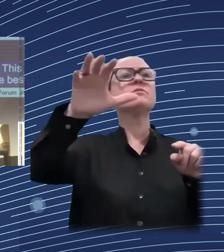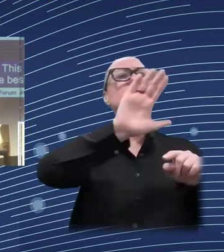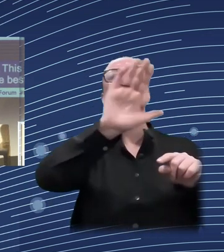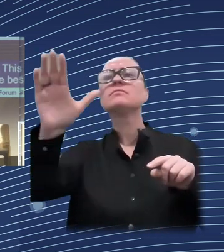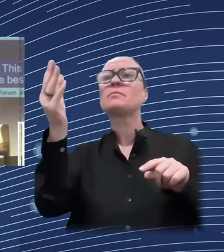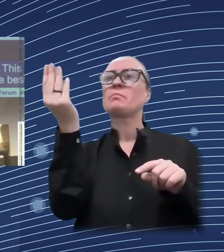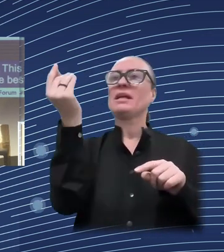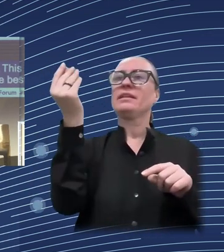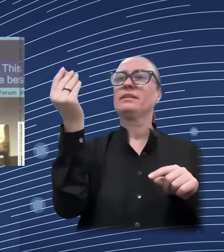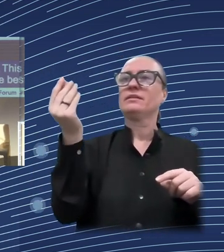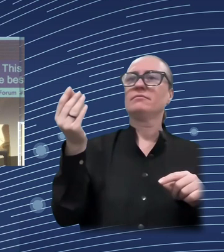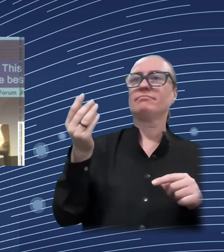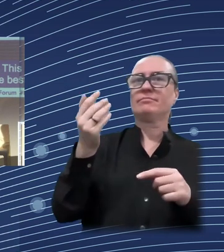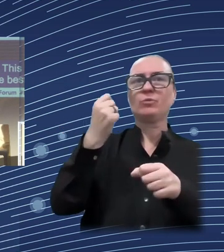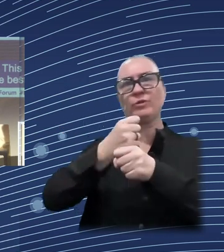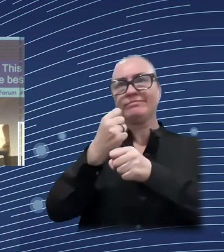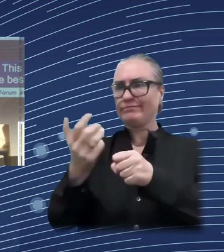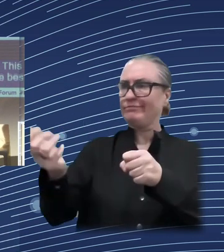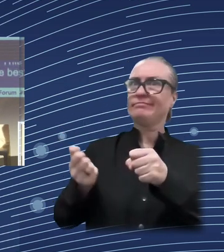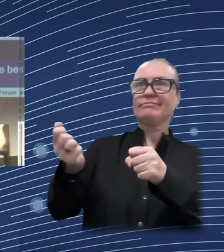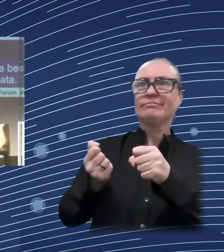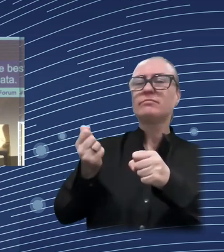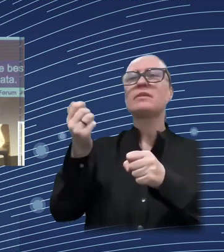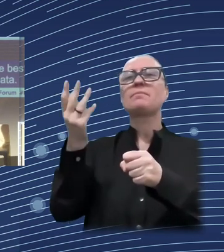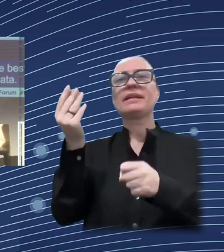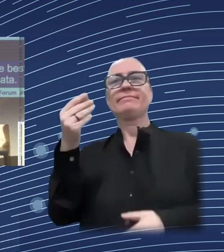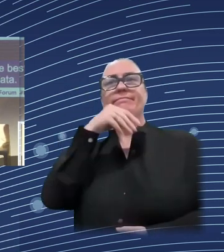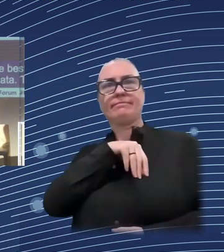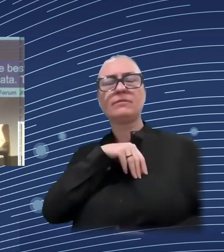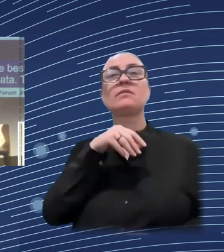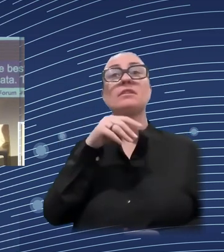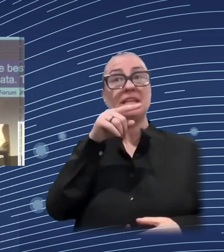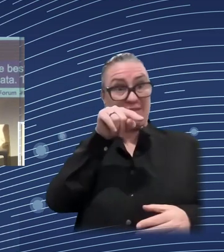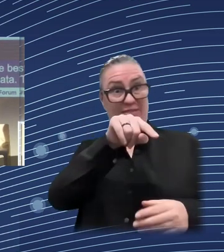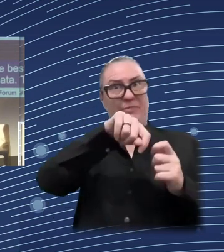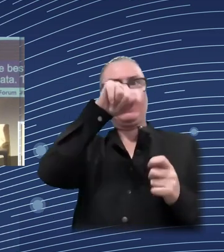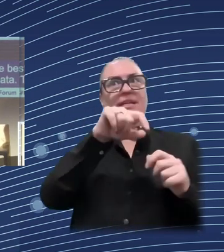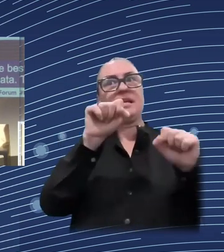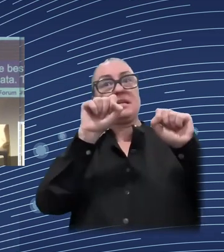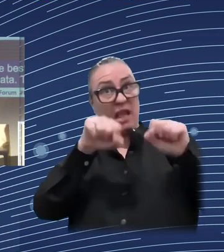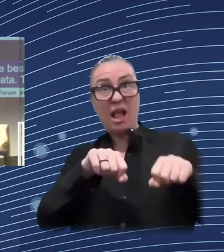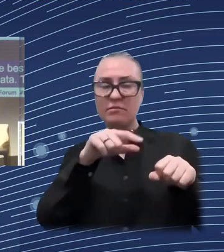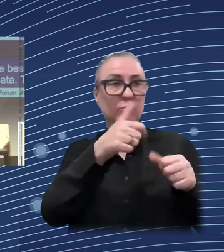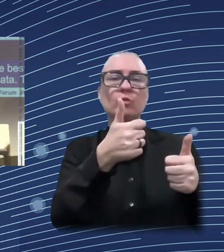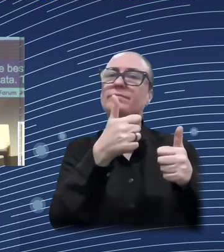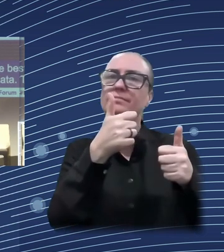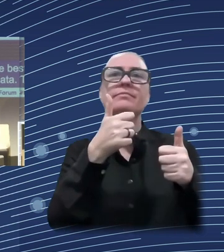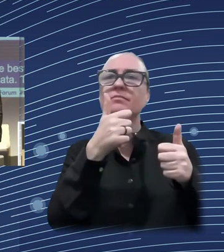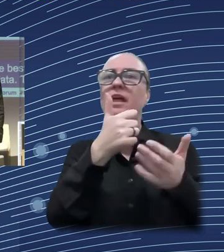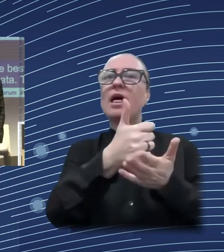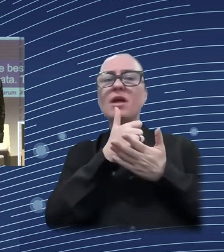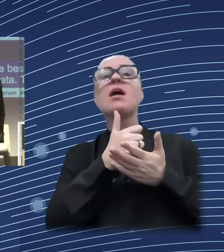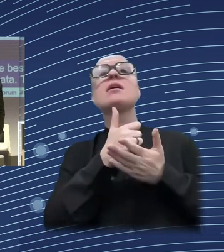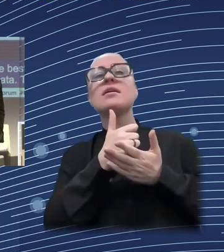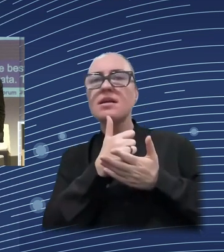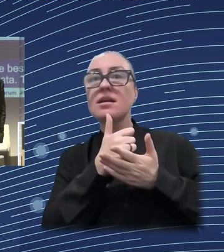of data, and so on and so on. And this is the major issue, especially if we think that the important reform on